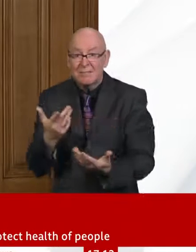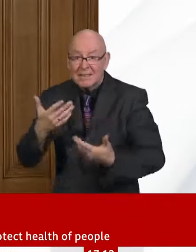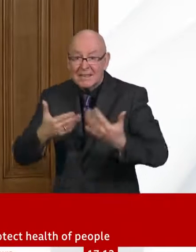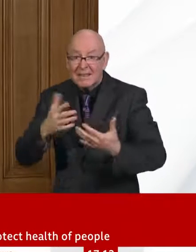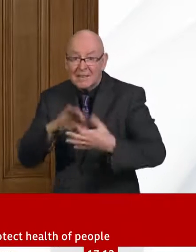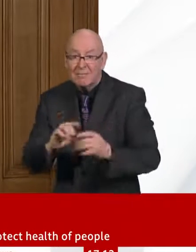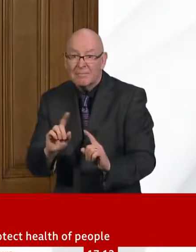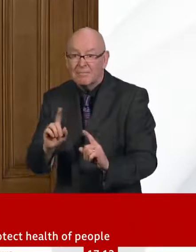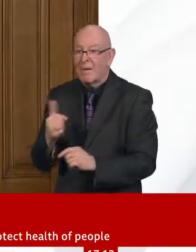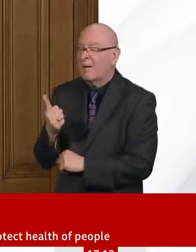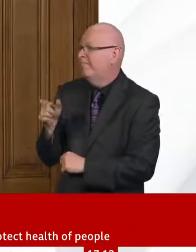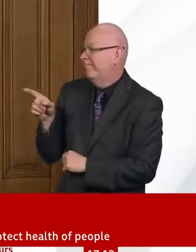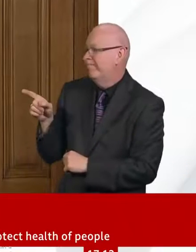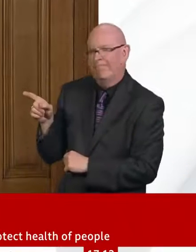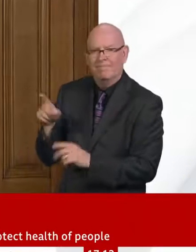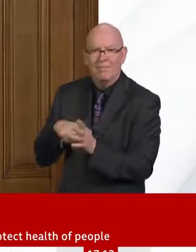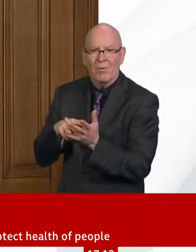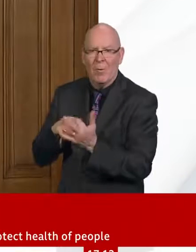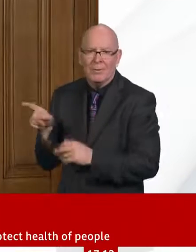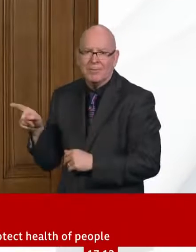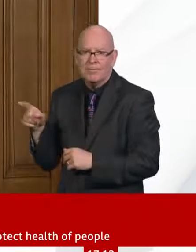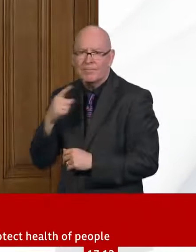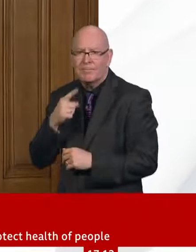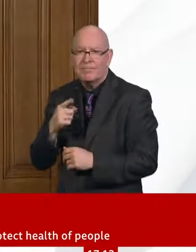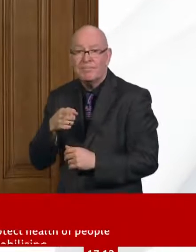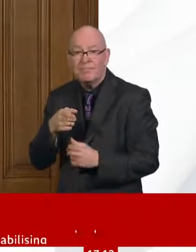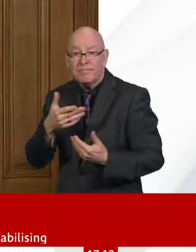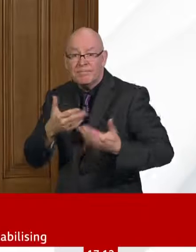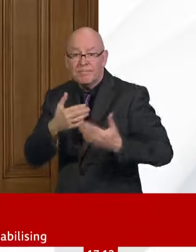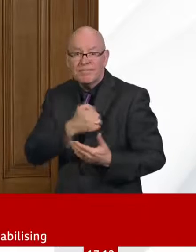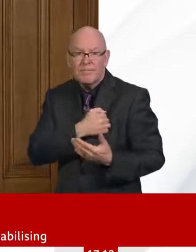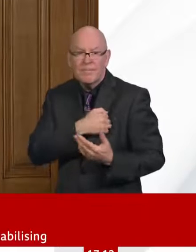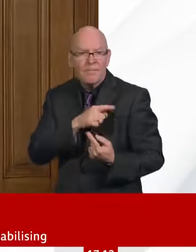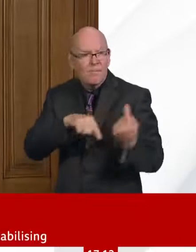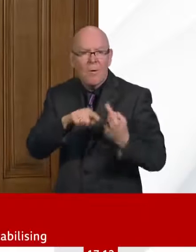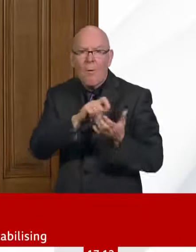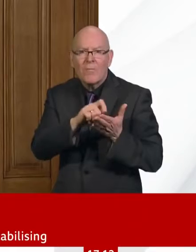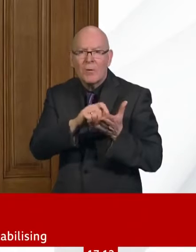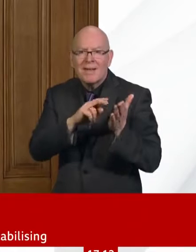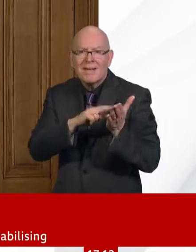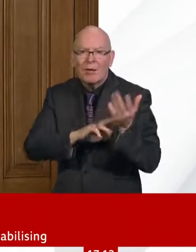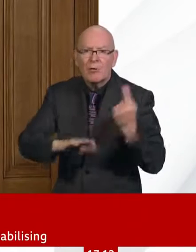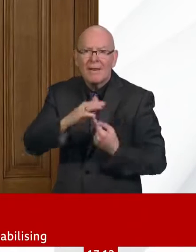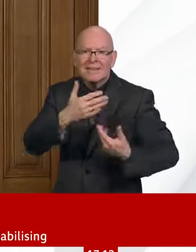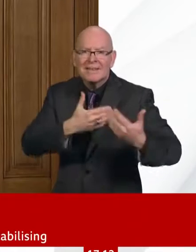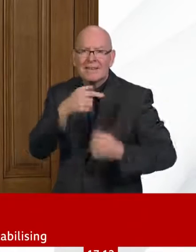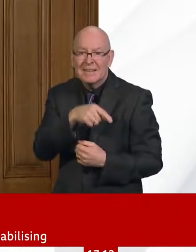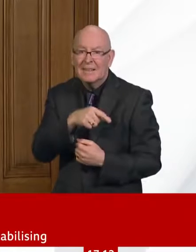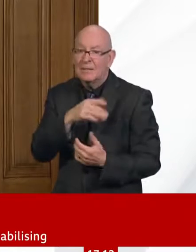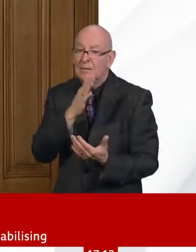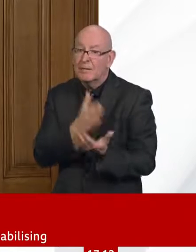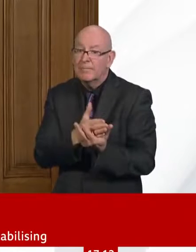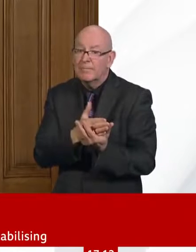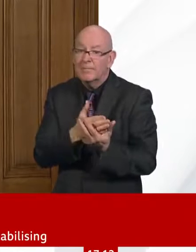actually speed that up so that we do get quicker information. As you know, the daily deaths we would very much like to have. It's a bit more